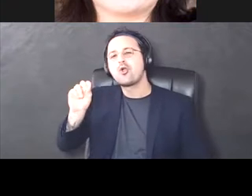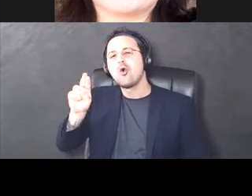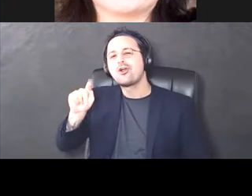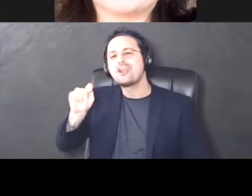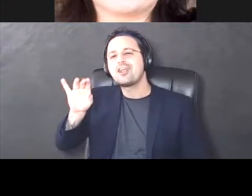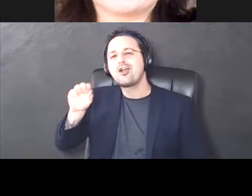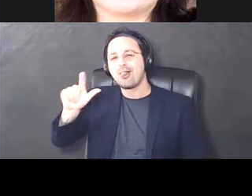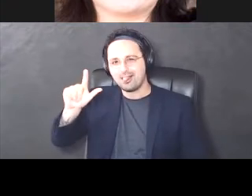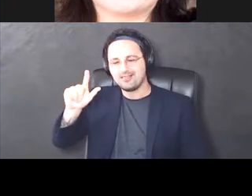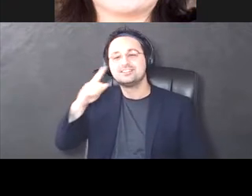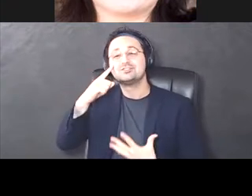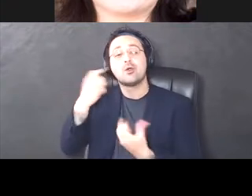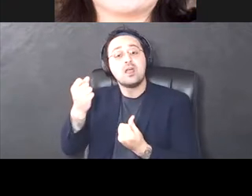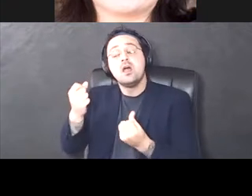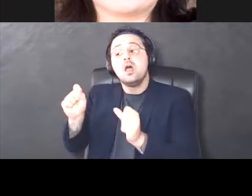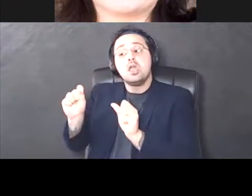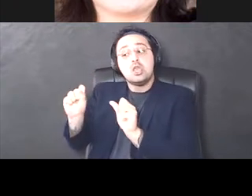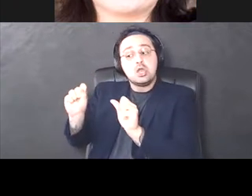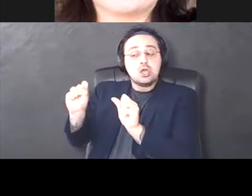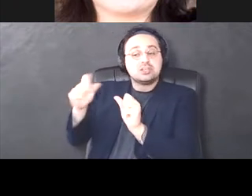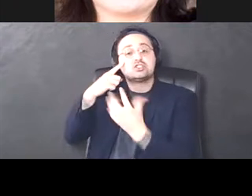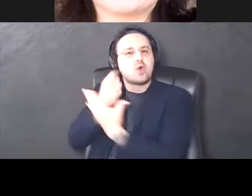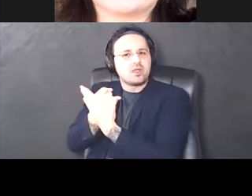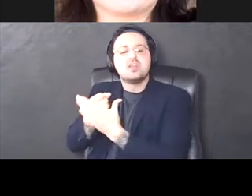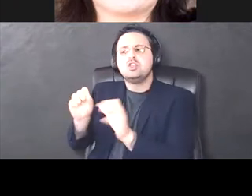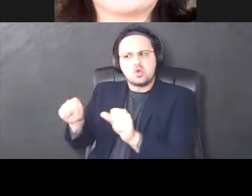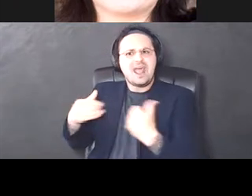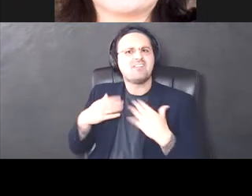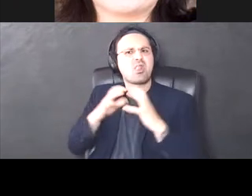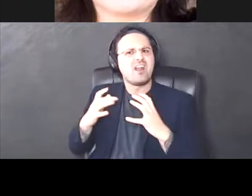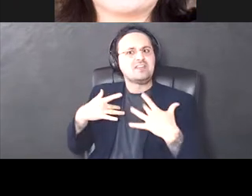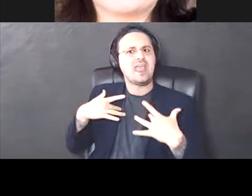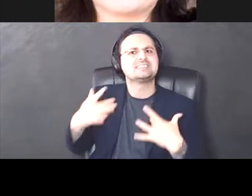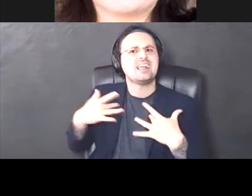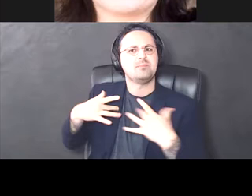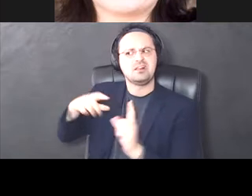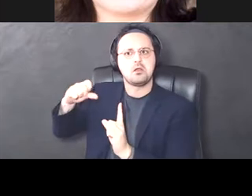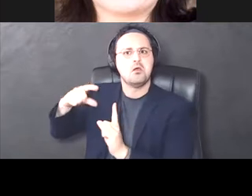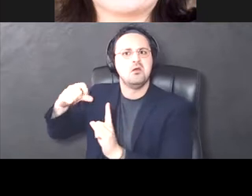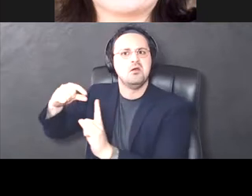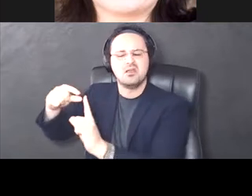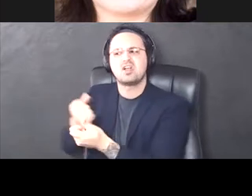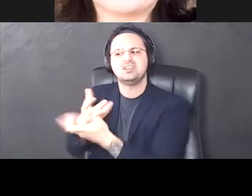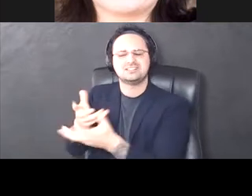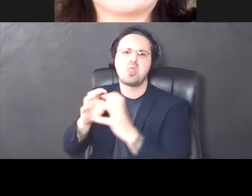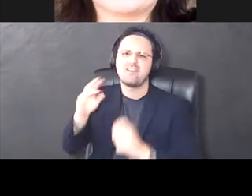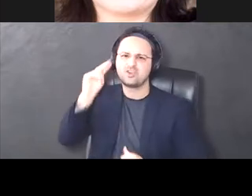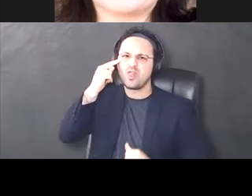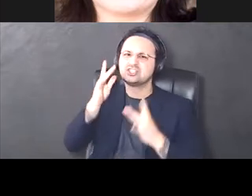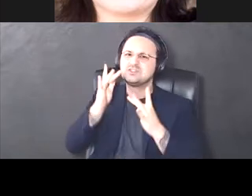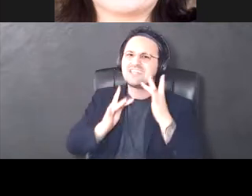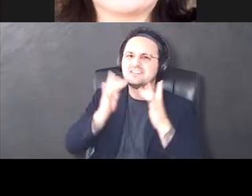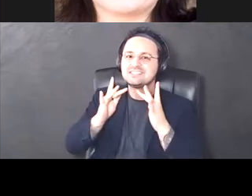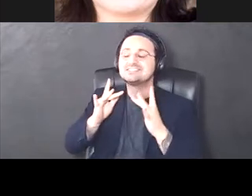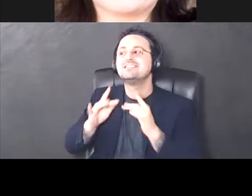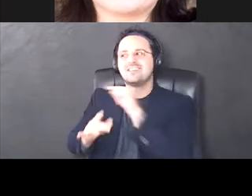be hyper excitability in this network and that can drive a lot of neurological deficits. And so, um, Miriam has